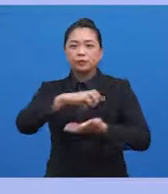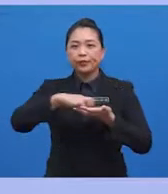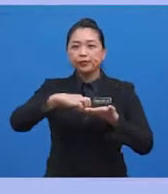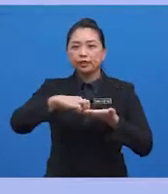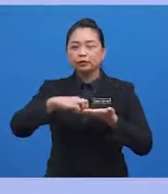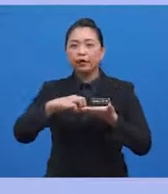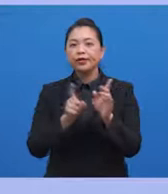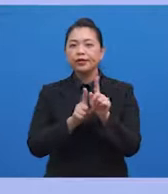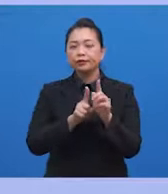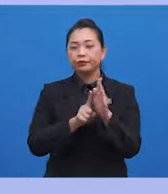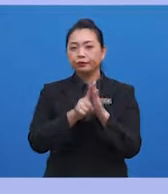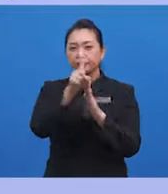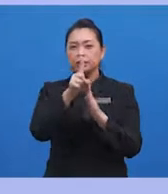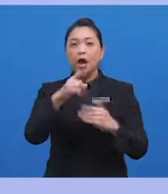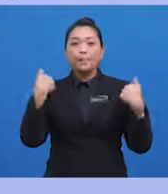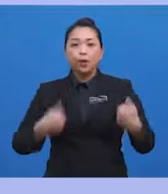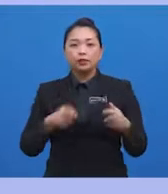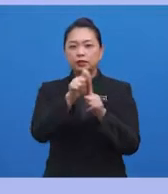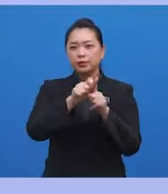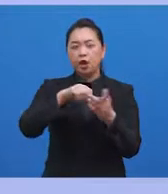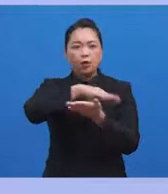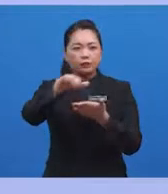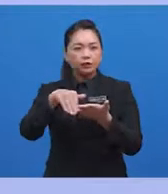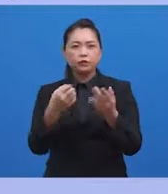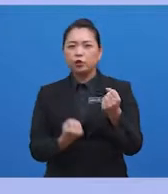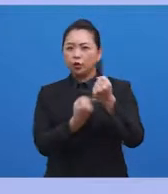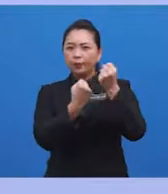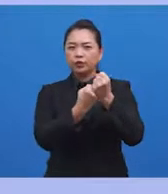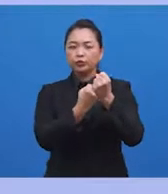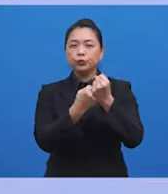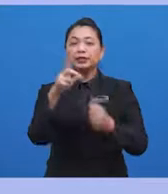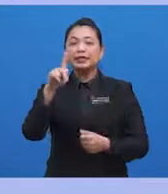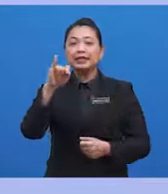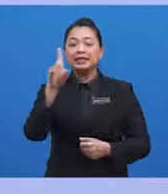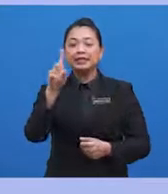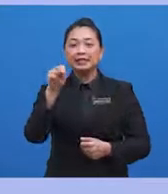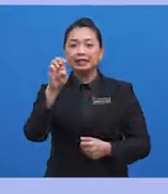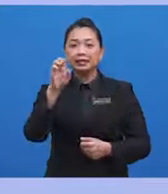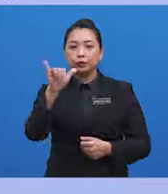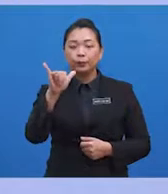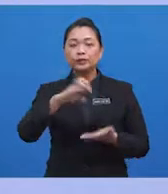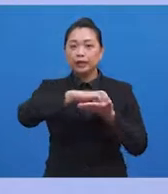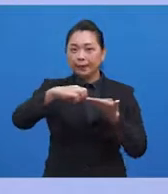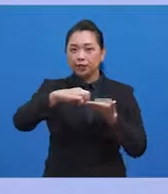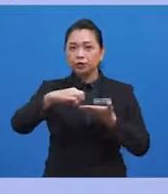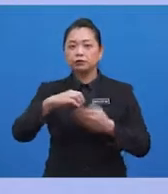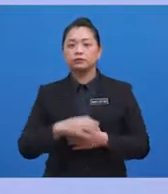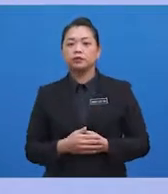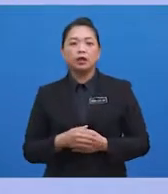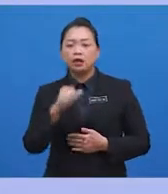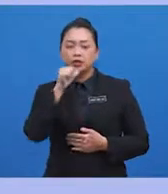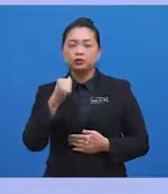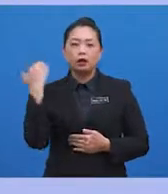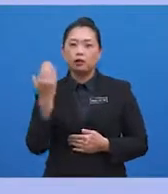temperature, all of which contribute to kidney damage over time. Now, kidney failure is not uncommon among